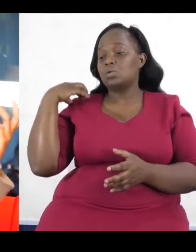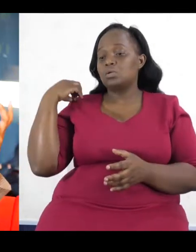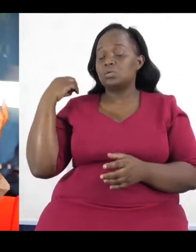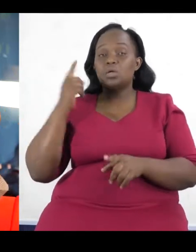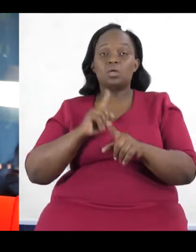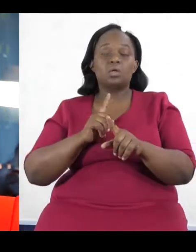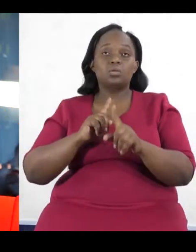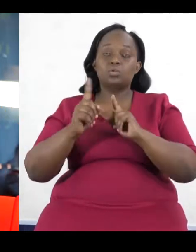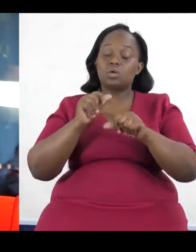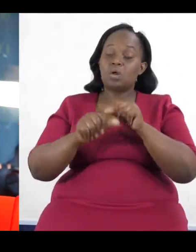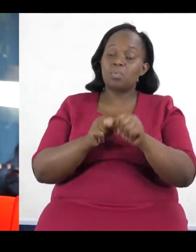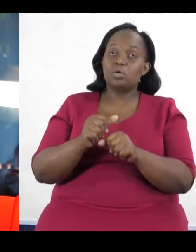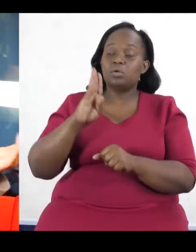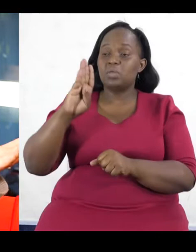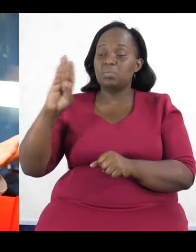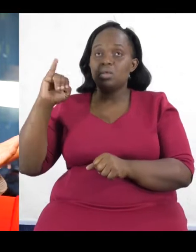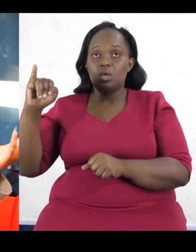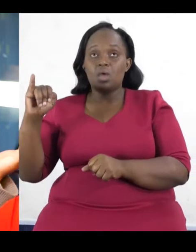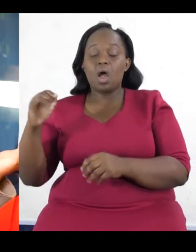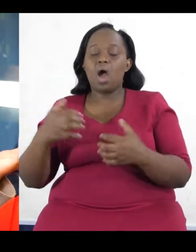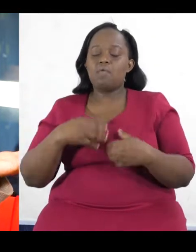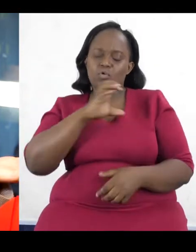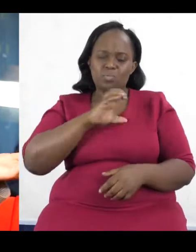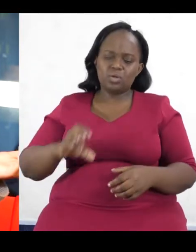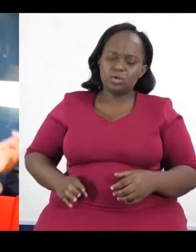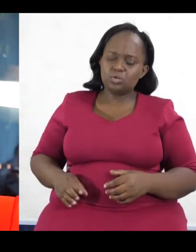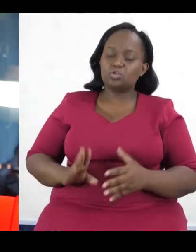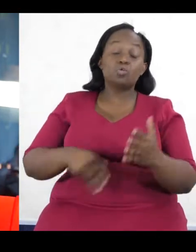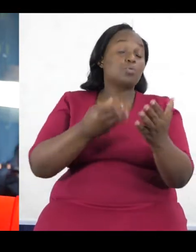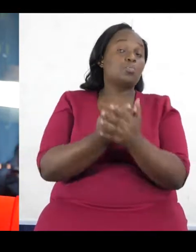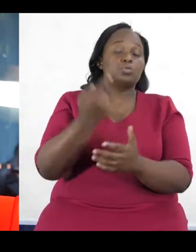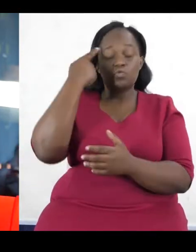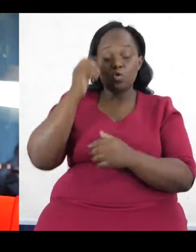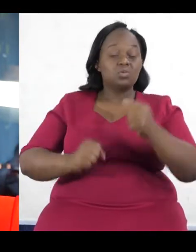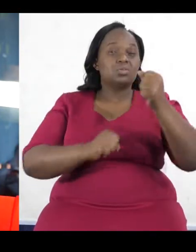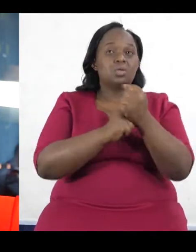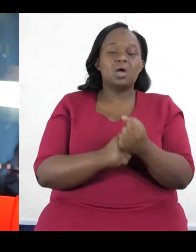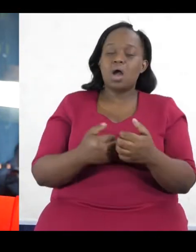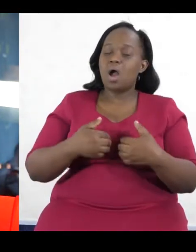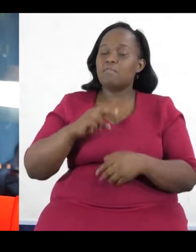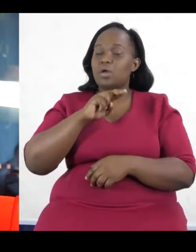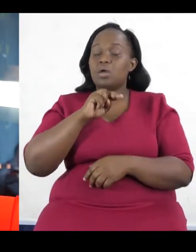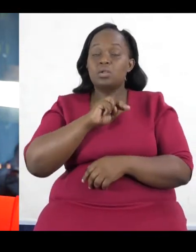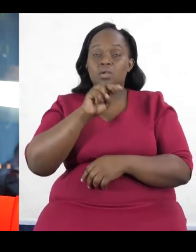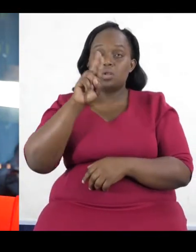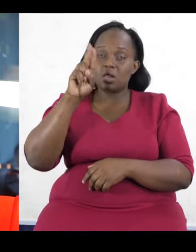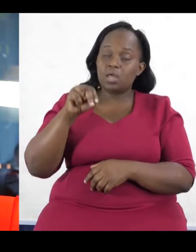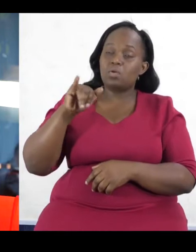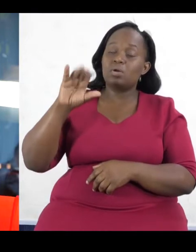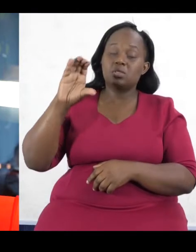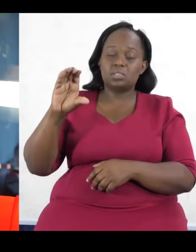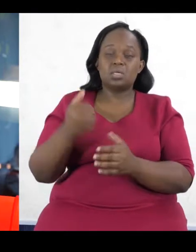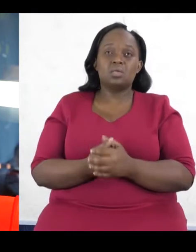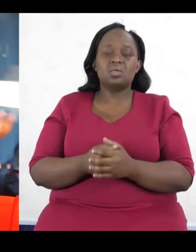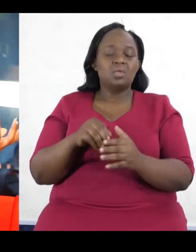support the needs of young people. But we have NYC, National Youth Council there. So in this space of elections, what do you think their role